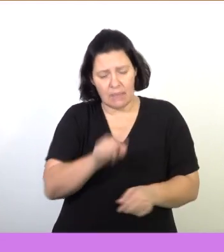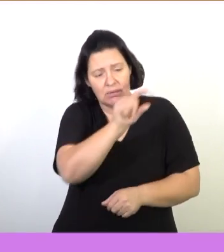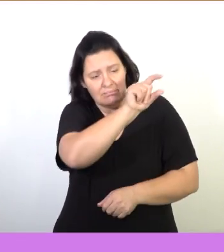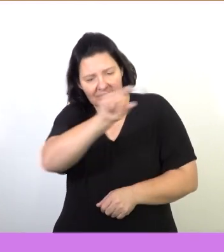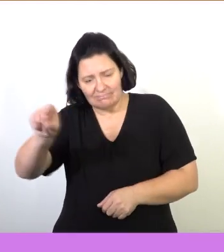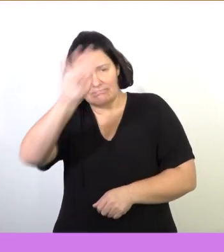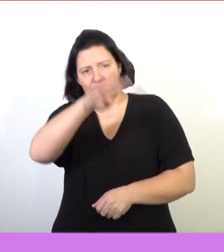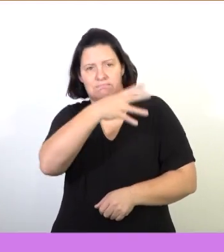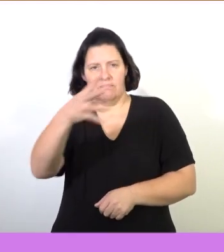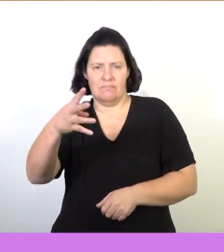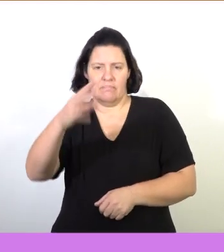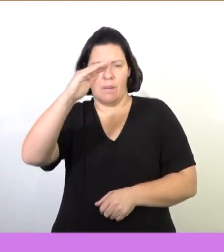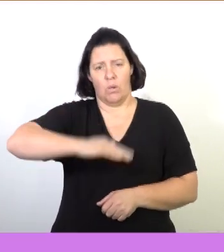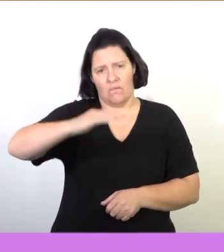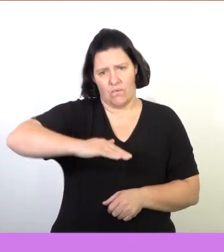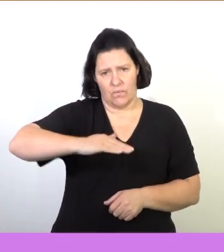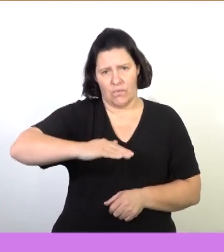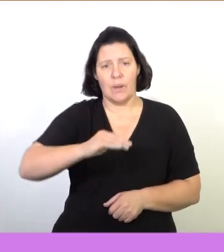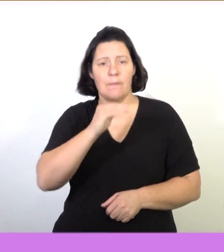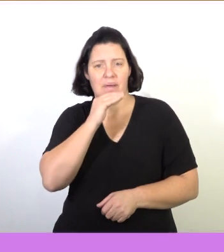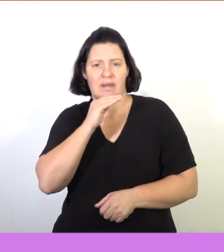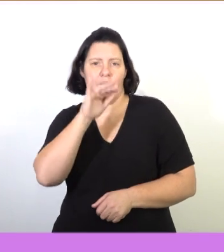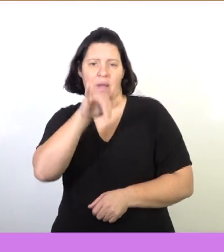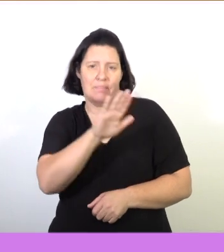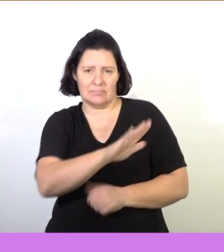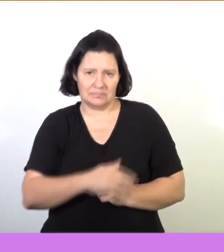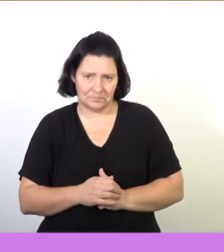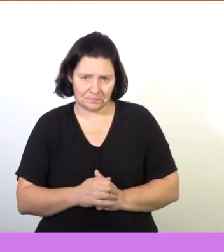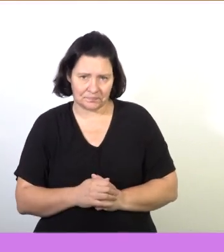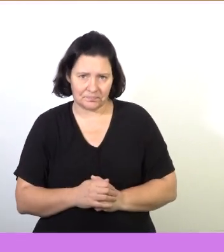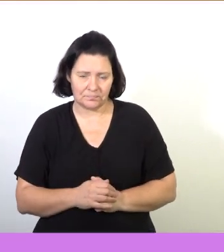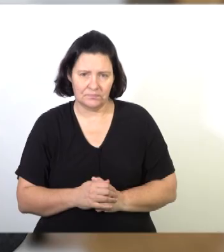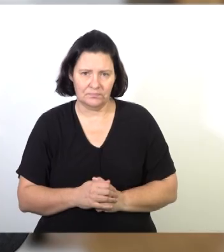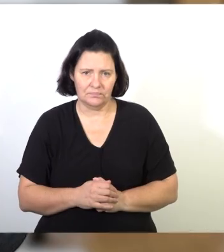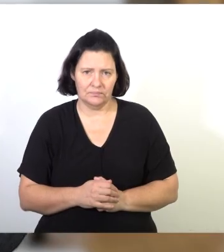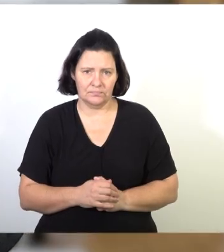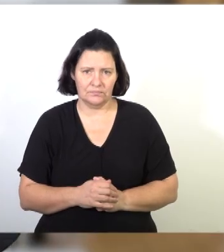be at the bottom of your table, which then becomes your y-axis.